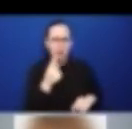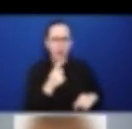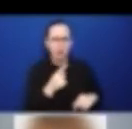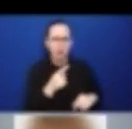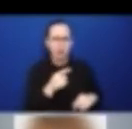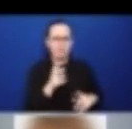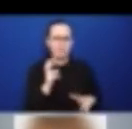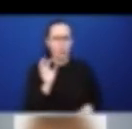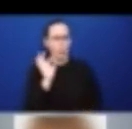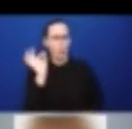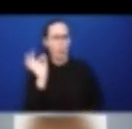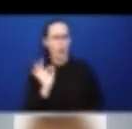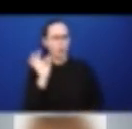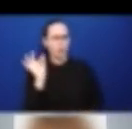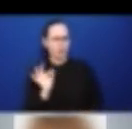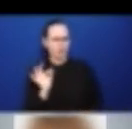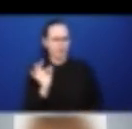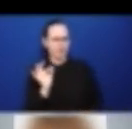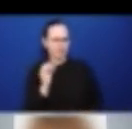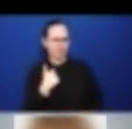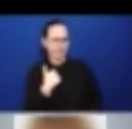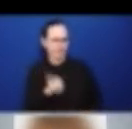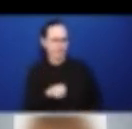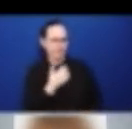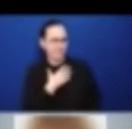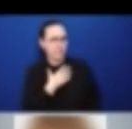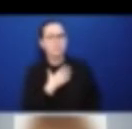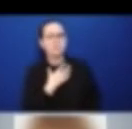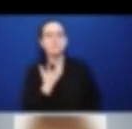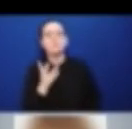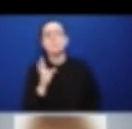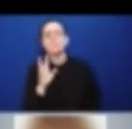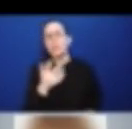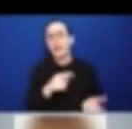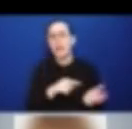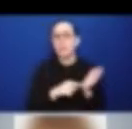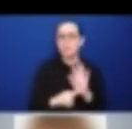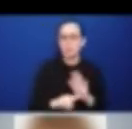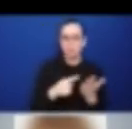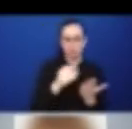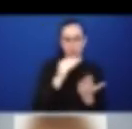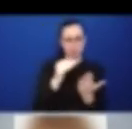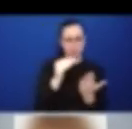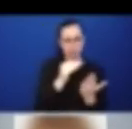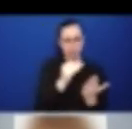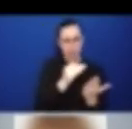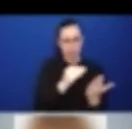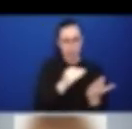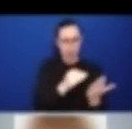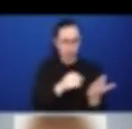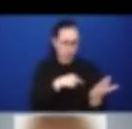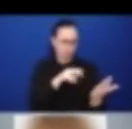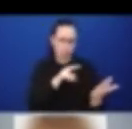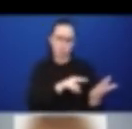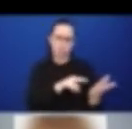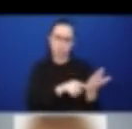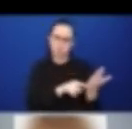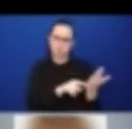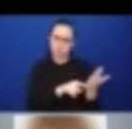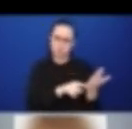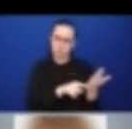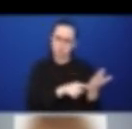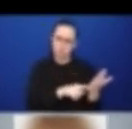should we be seeing different phrases in this list? Should we see education taking a more prominent